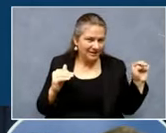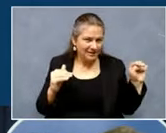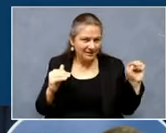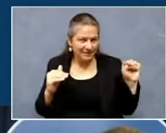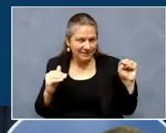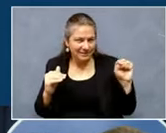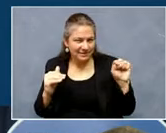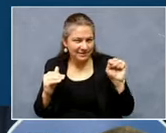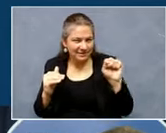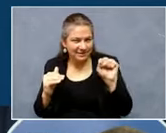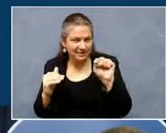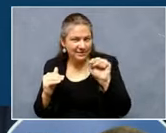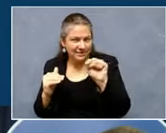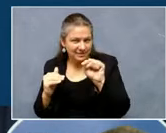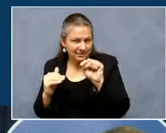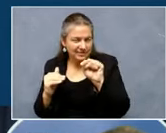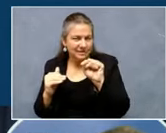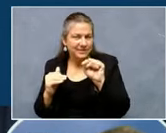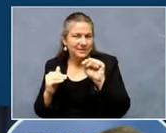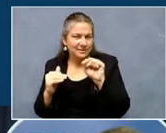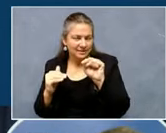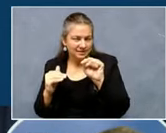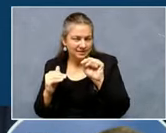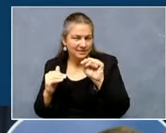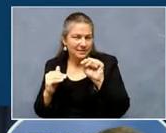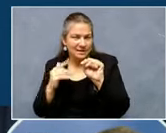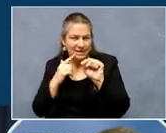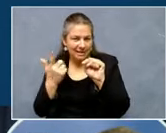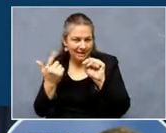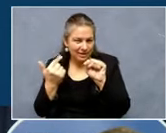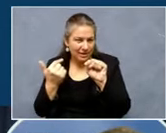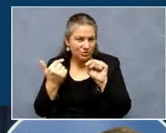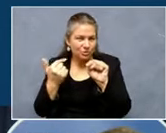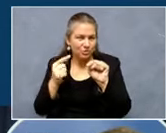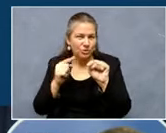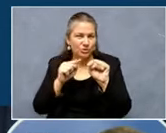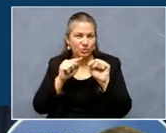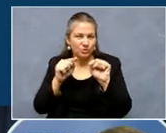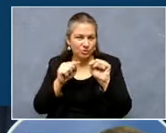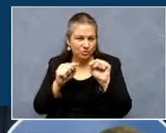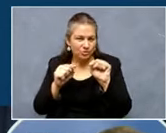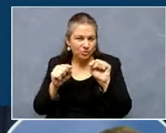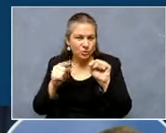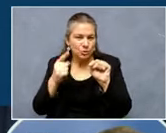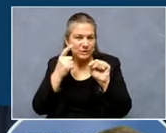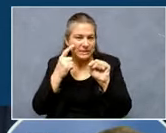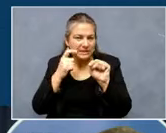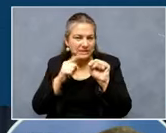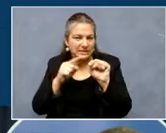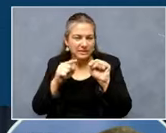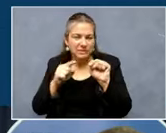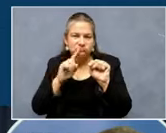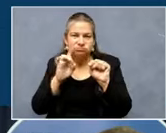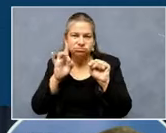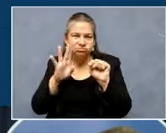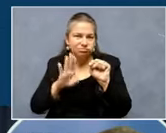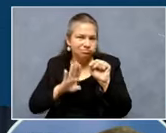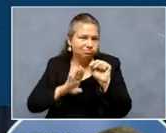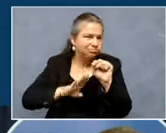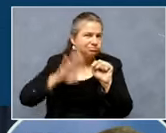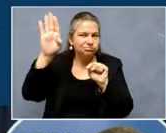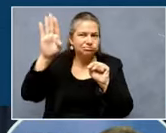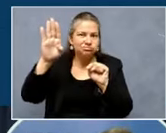and in the winter of last year, and then the most recent, just devastating period